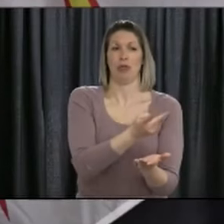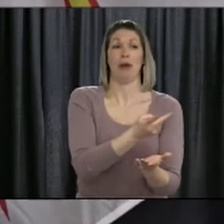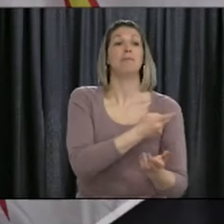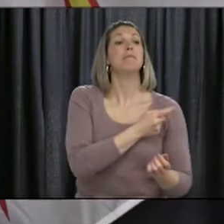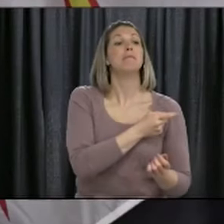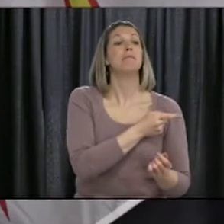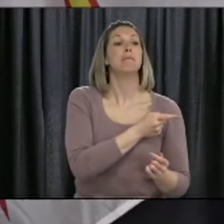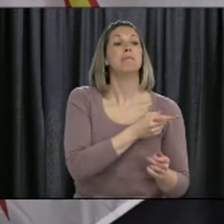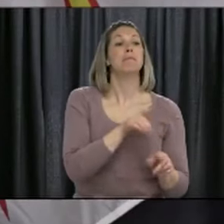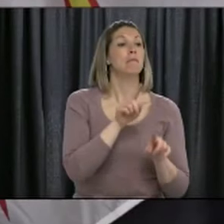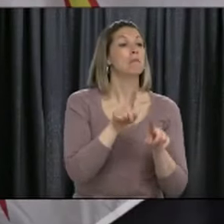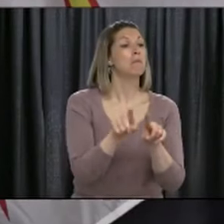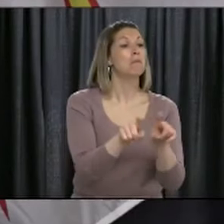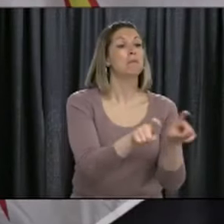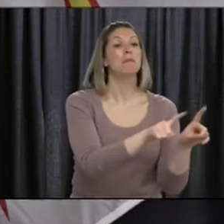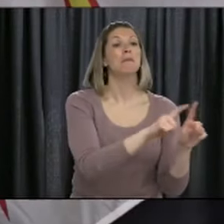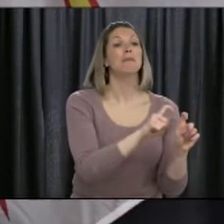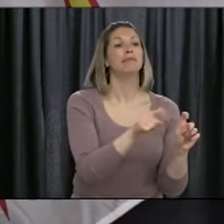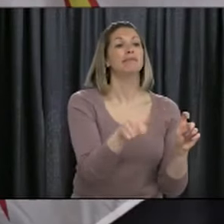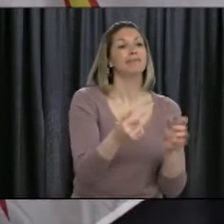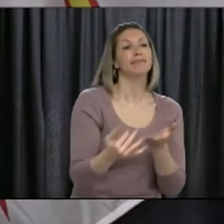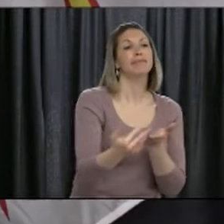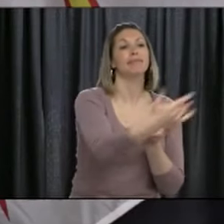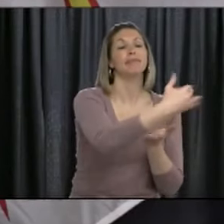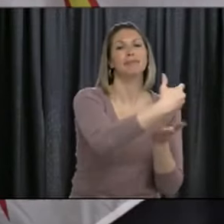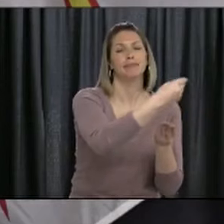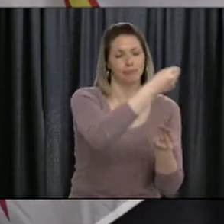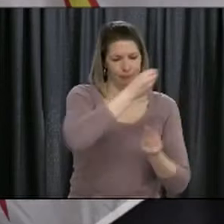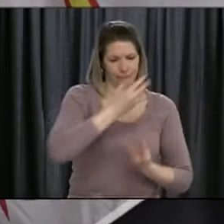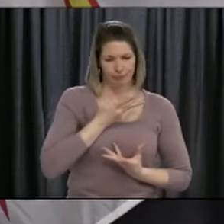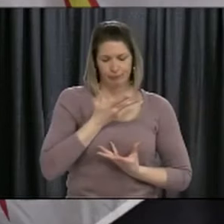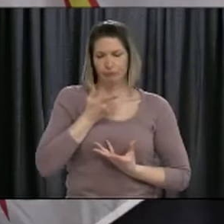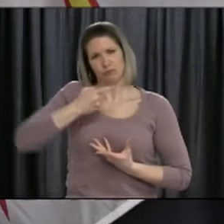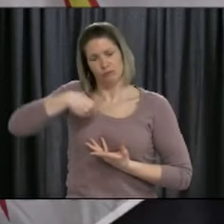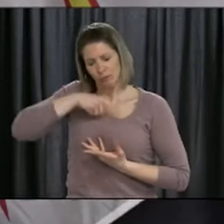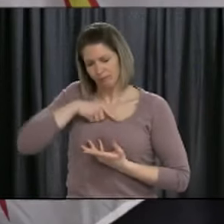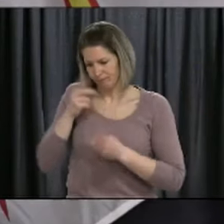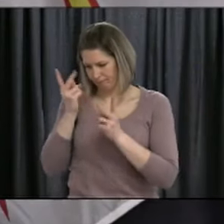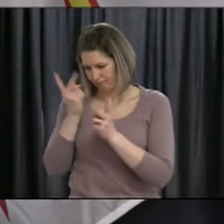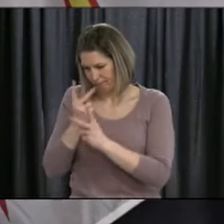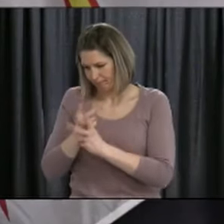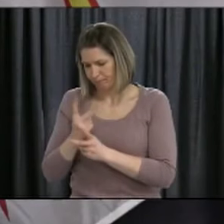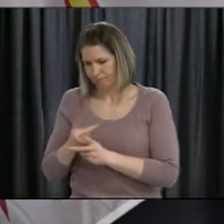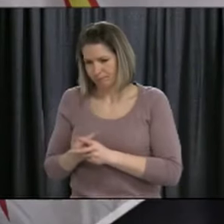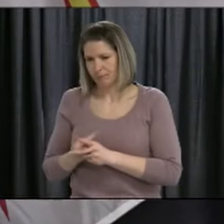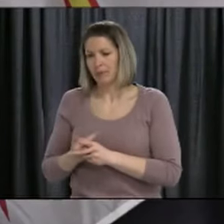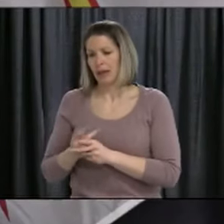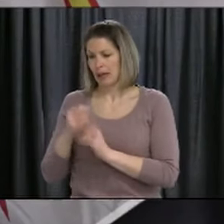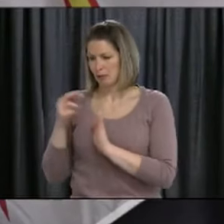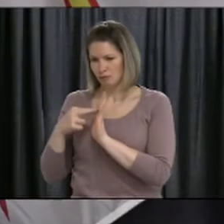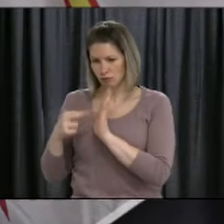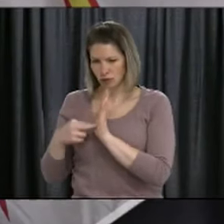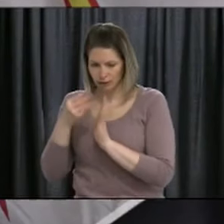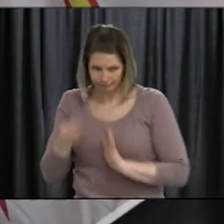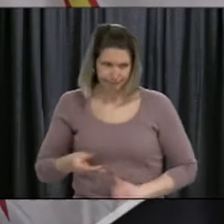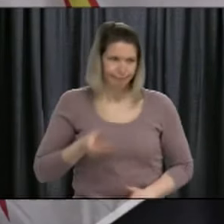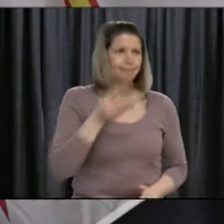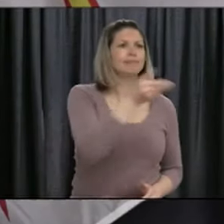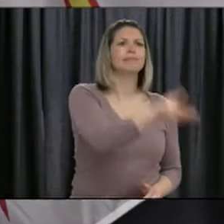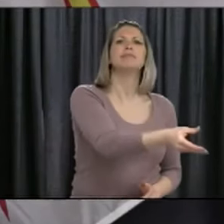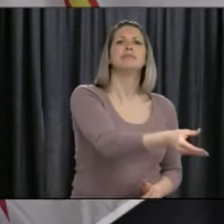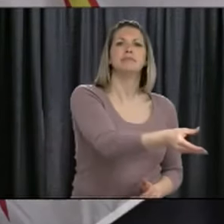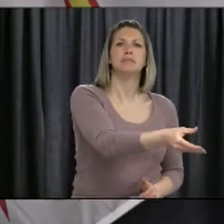advice as to what recommendations would be to reduce risk and some mitigation measures, but